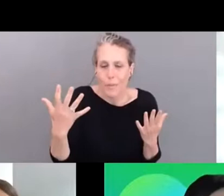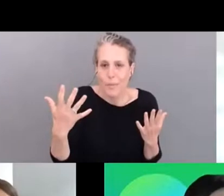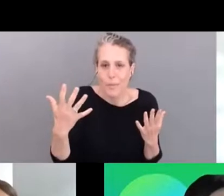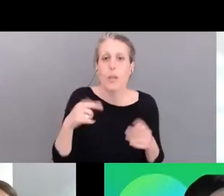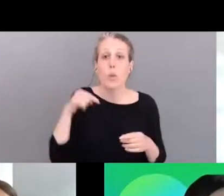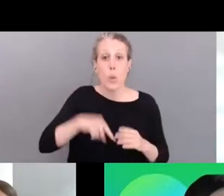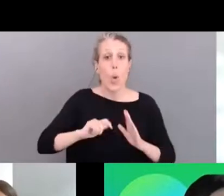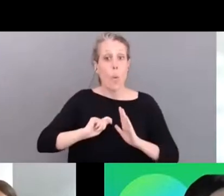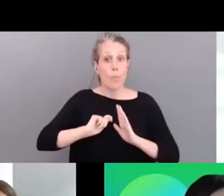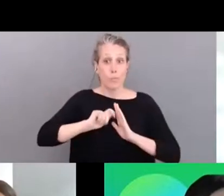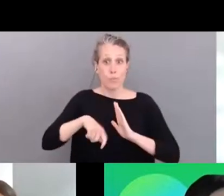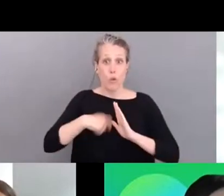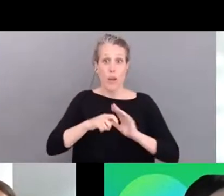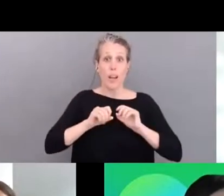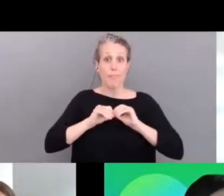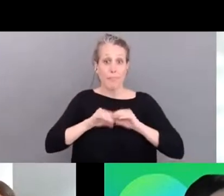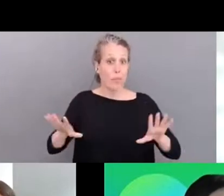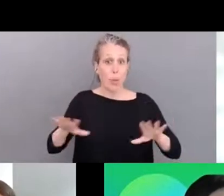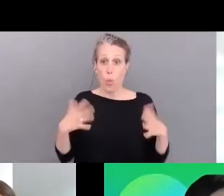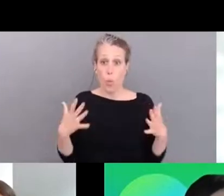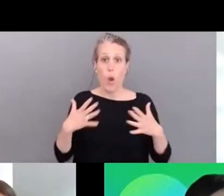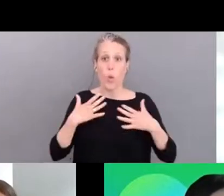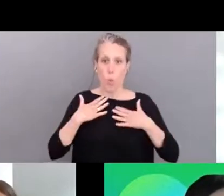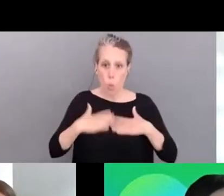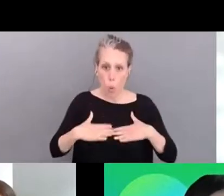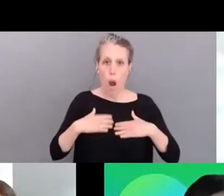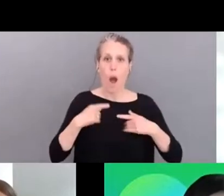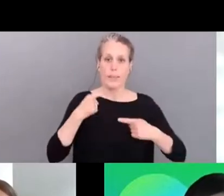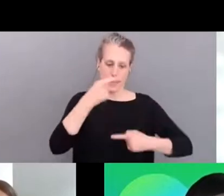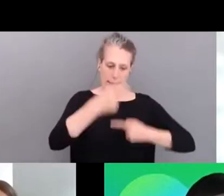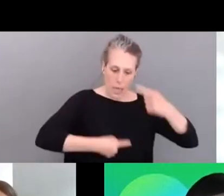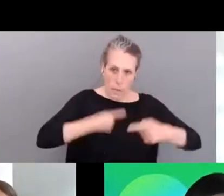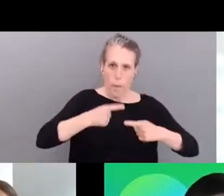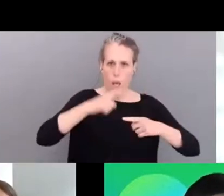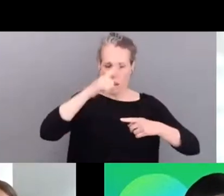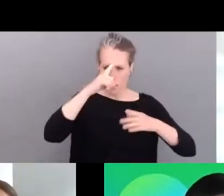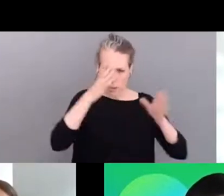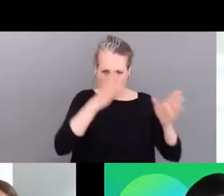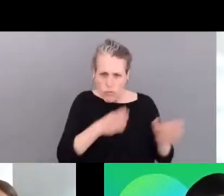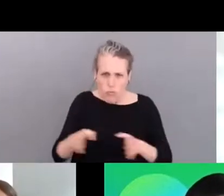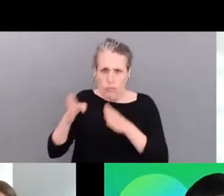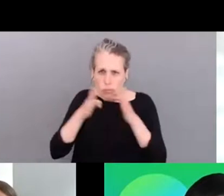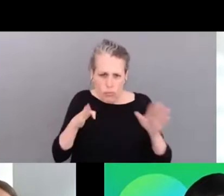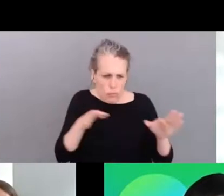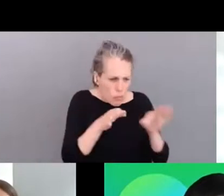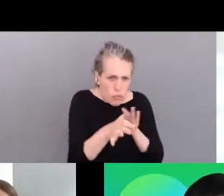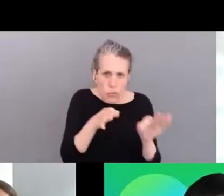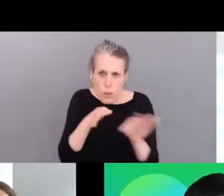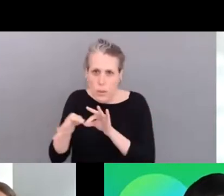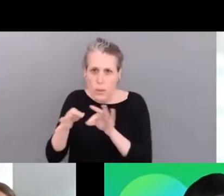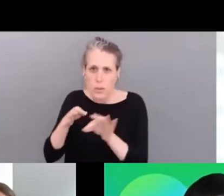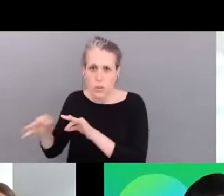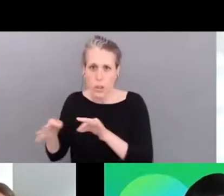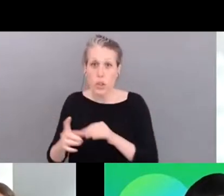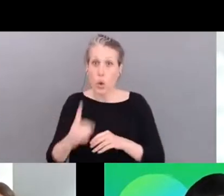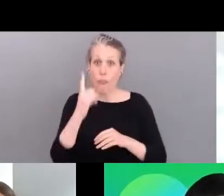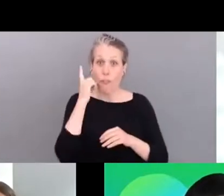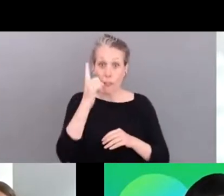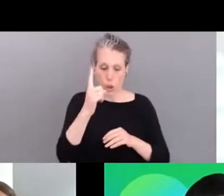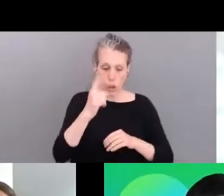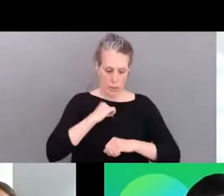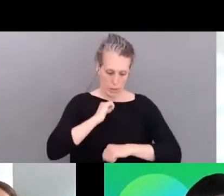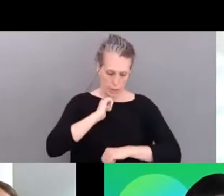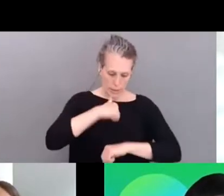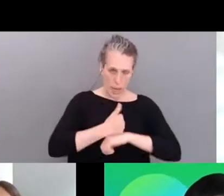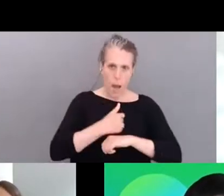our project is the creation of sustainability strategies so we're start we have started by just mapping everything our organizations do